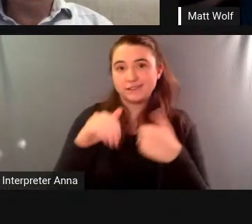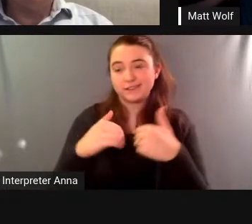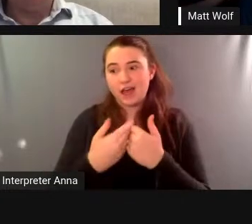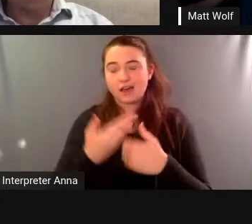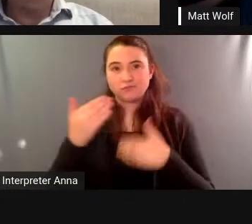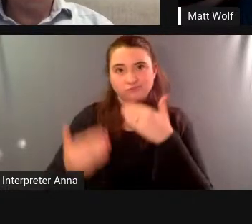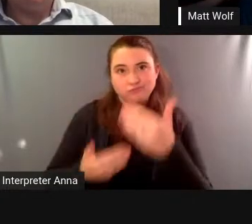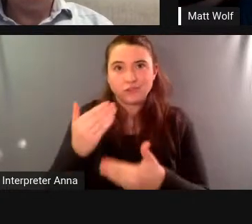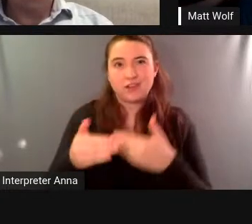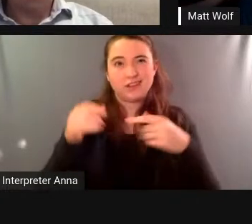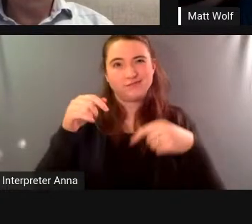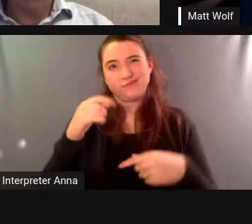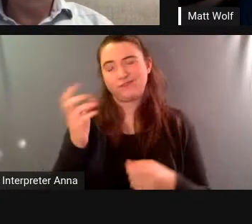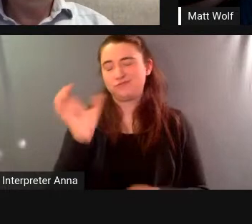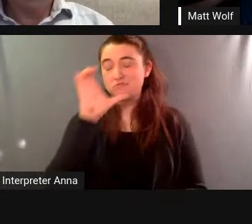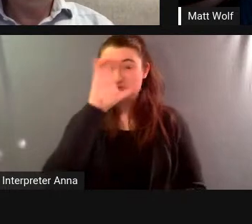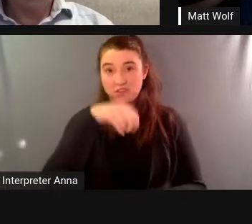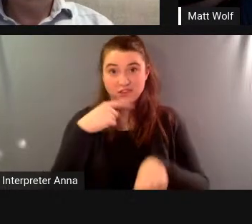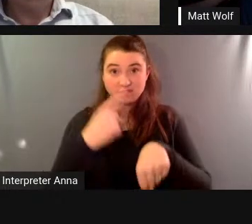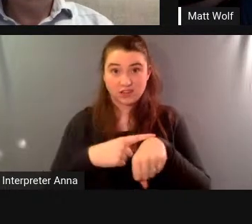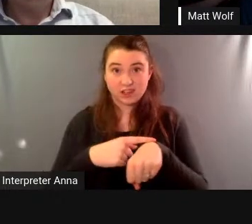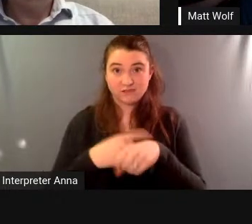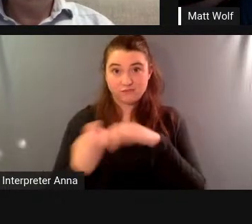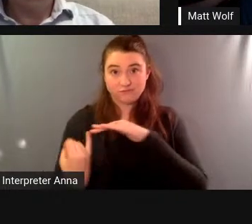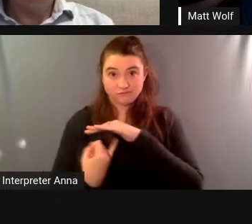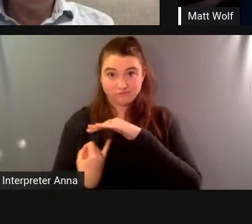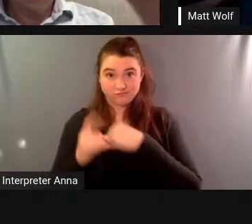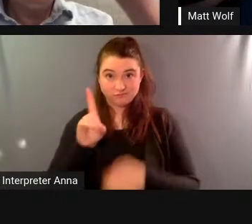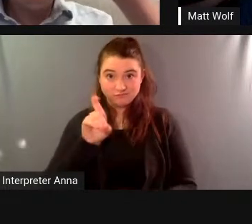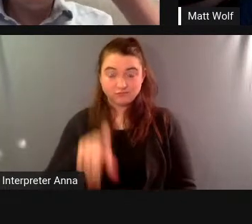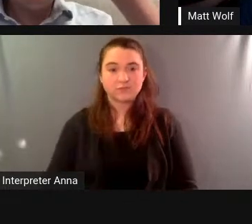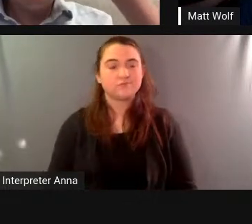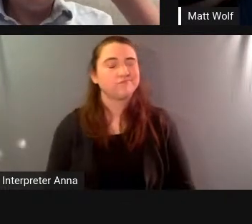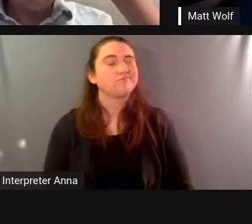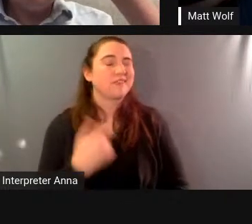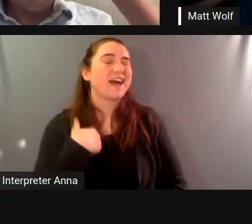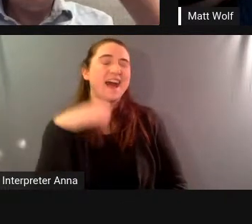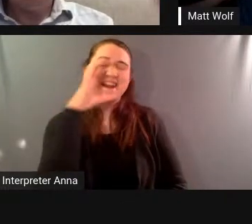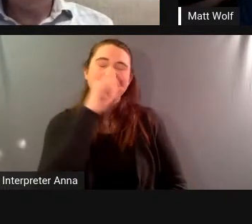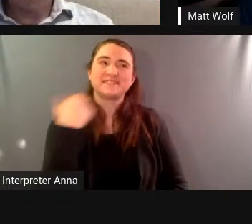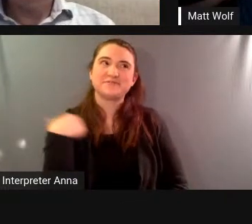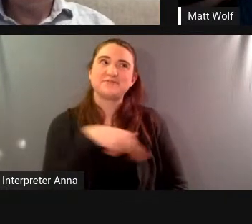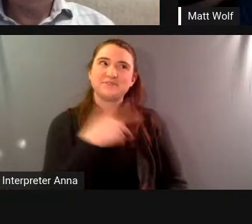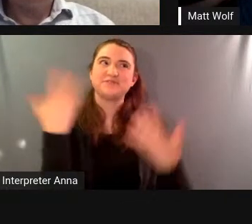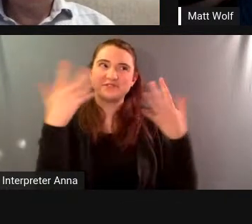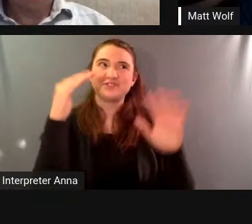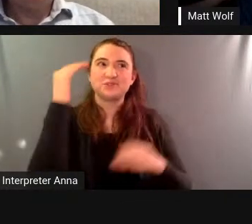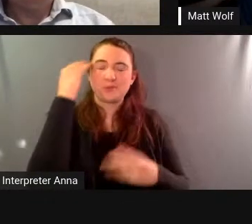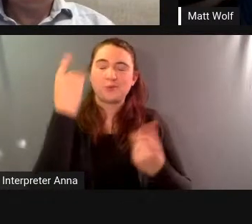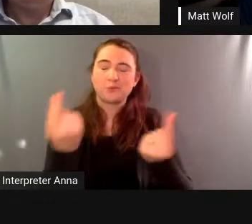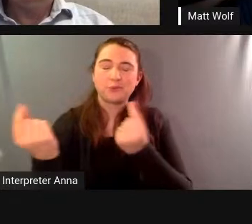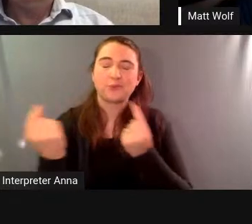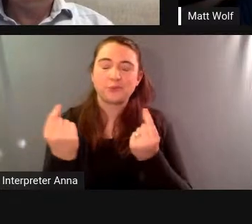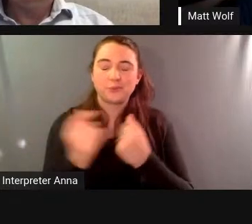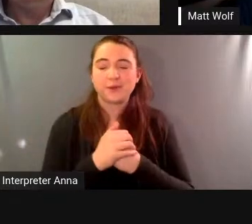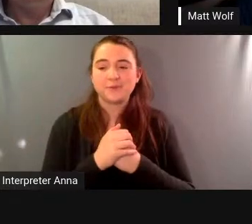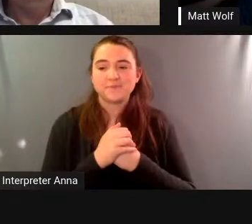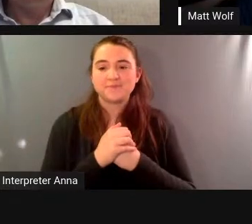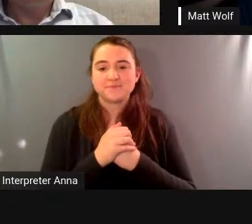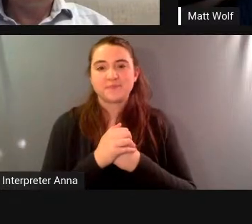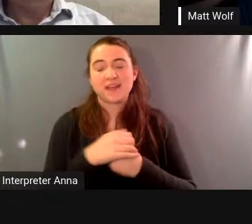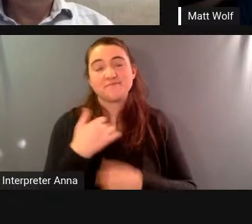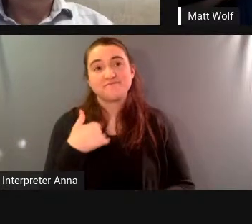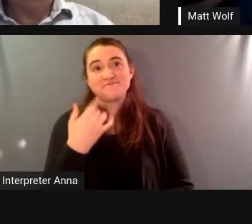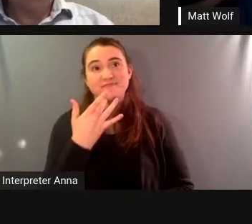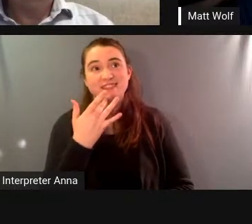really strange times yeah we i i guess we have some insights into it you know fortunately i'm in kind of